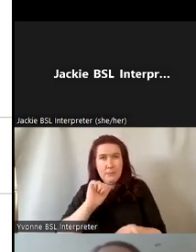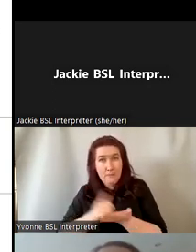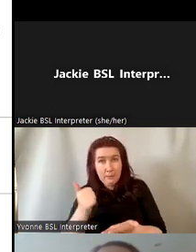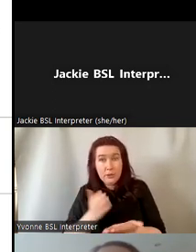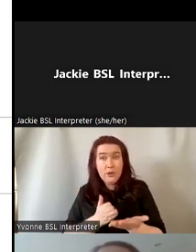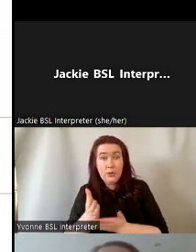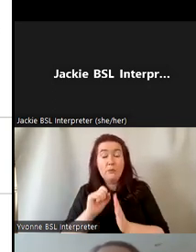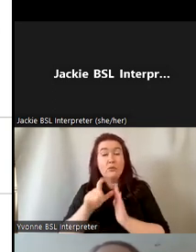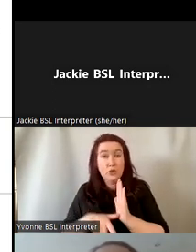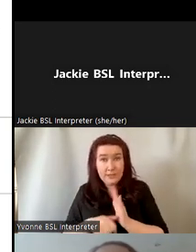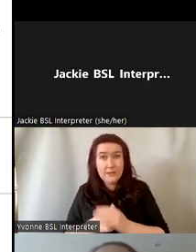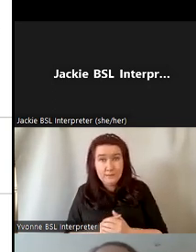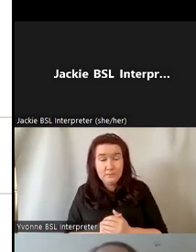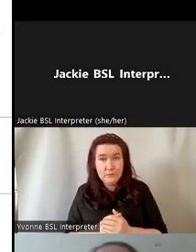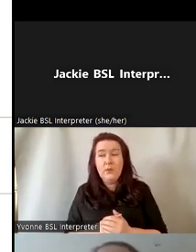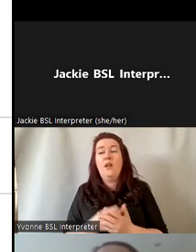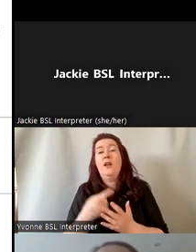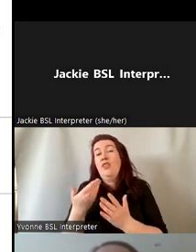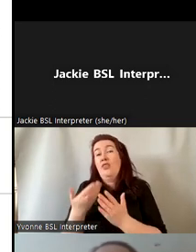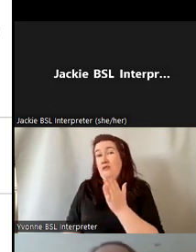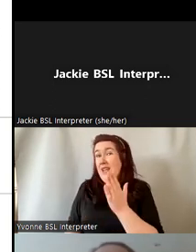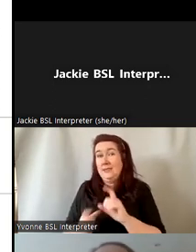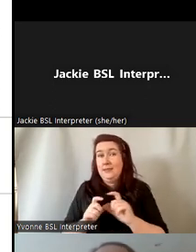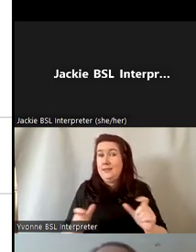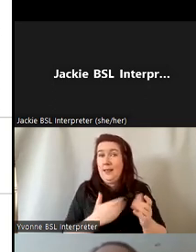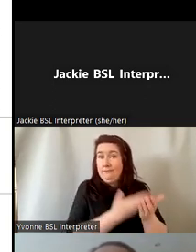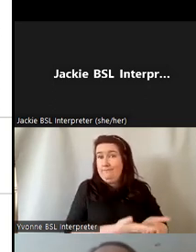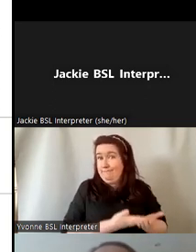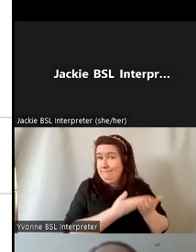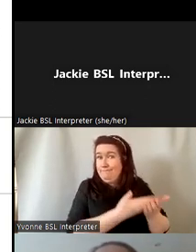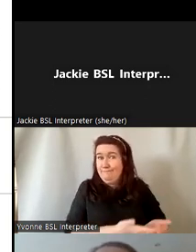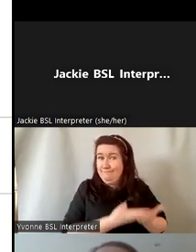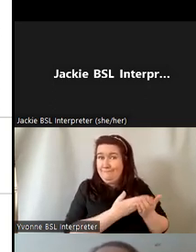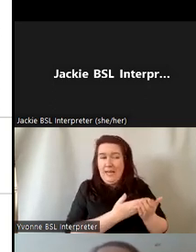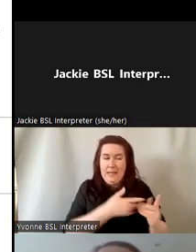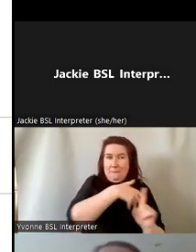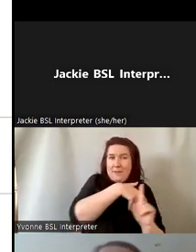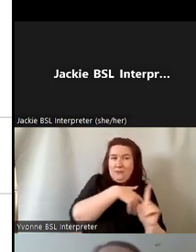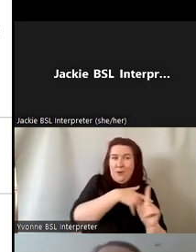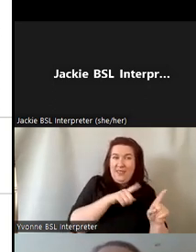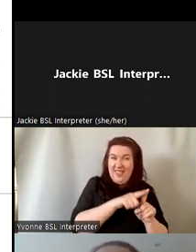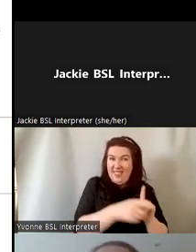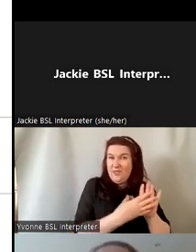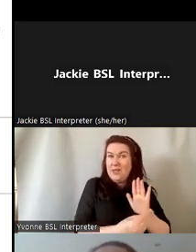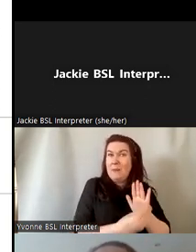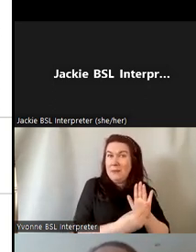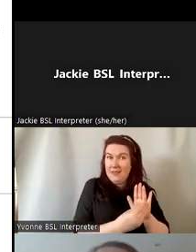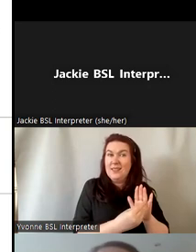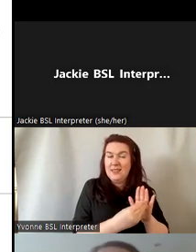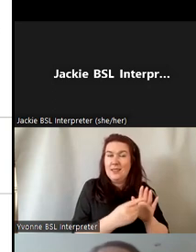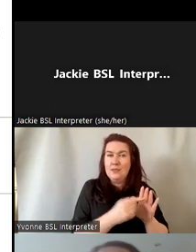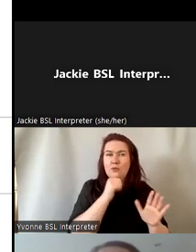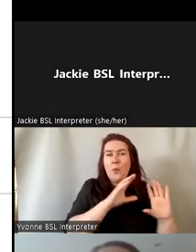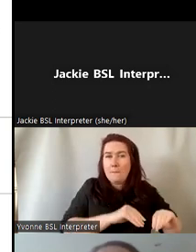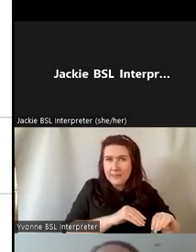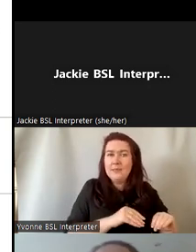and and the rest are still sitting in the system behind the scenes like this one and for working on by